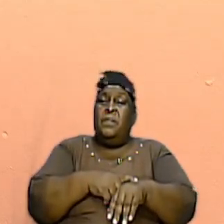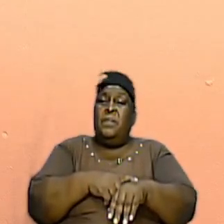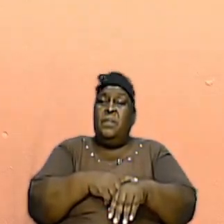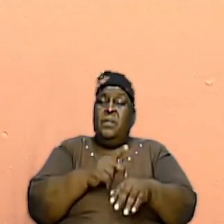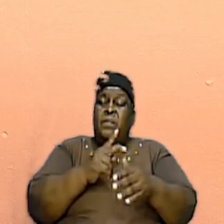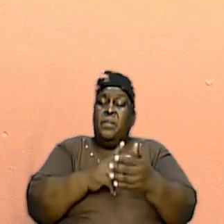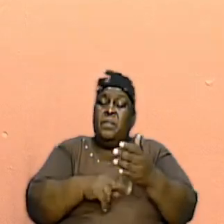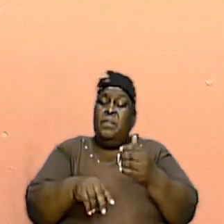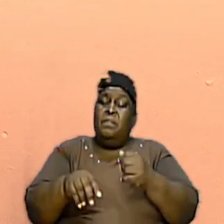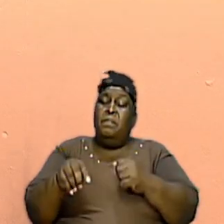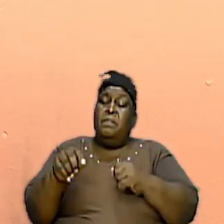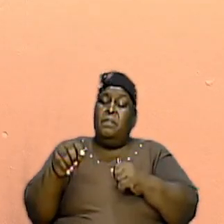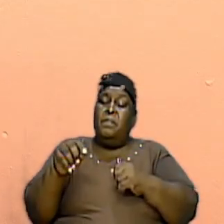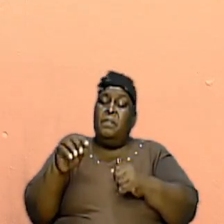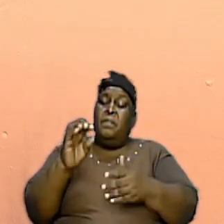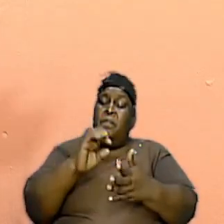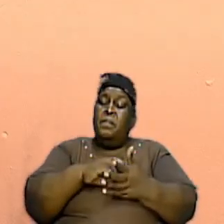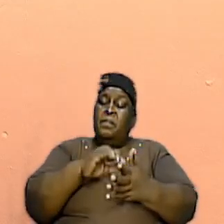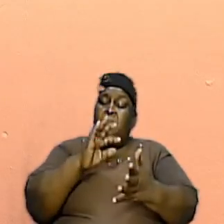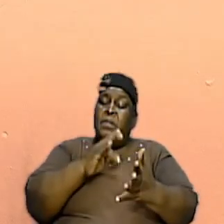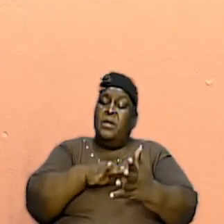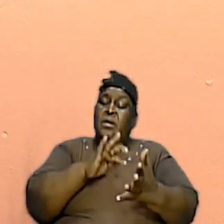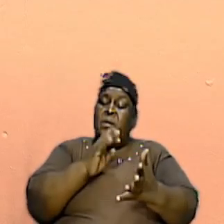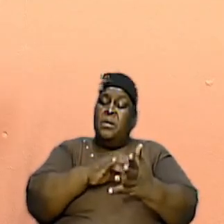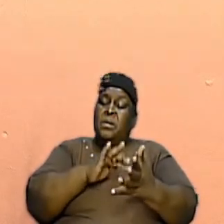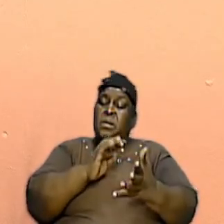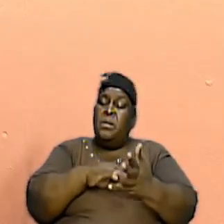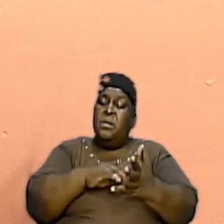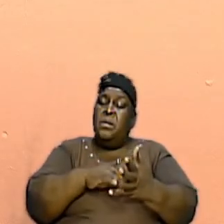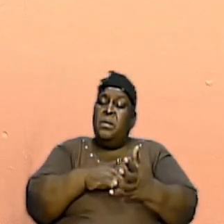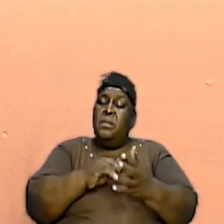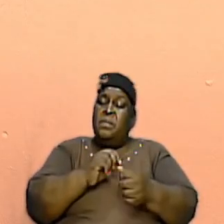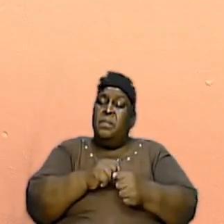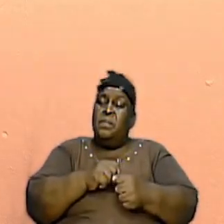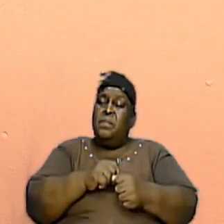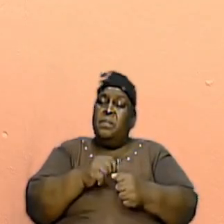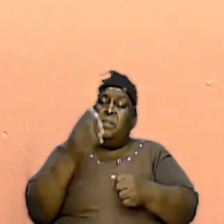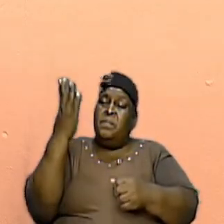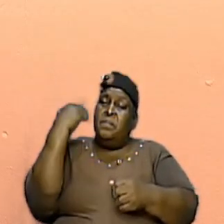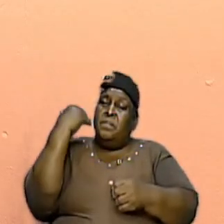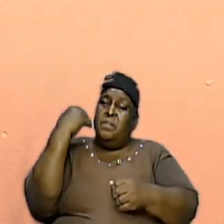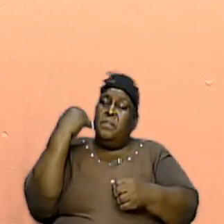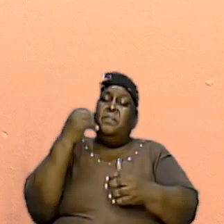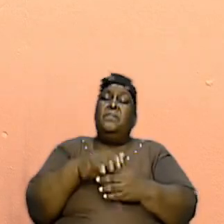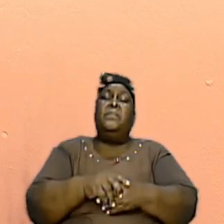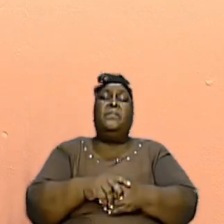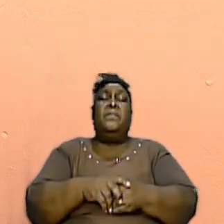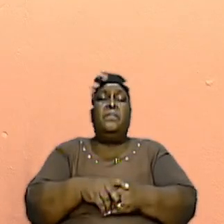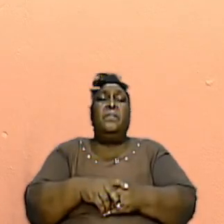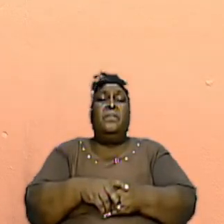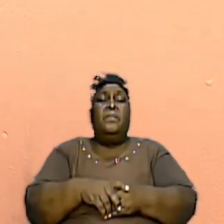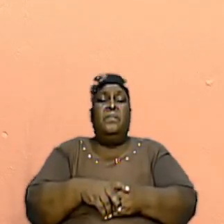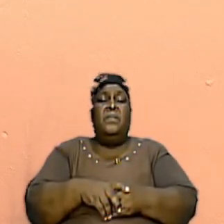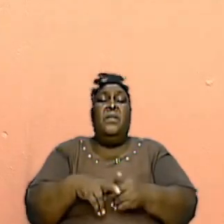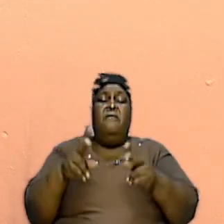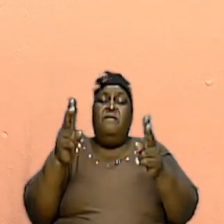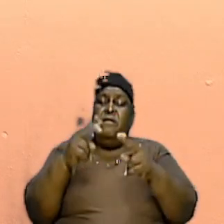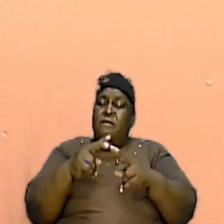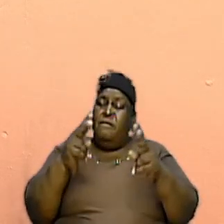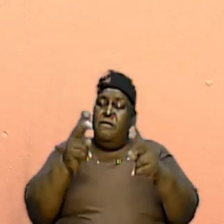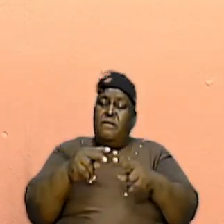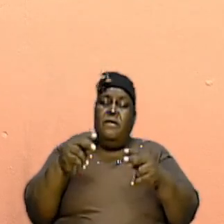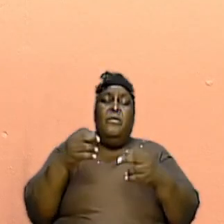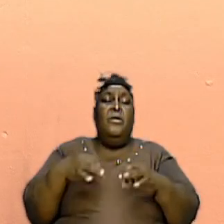of the discussion over the last couple of weeks or months since we have started. There was a very important